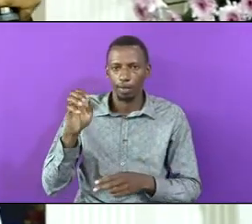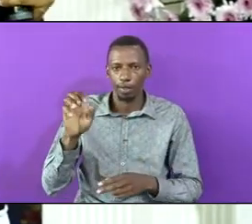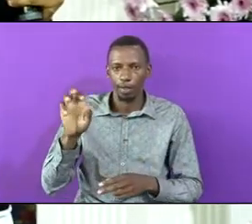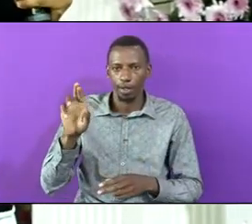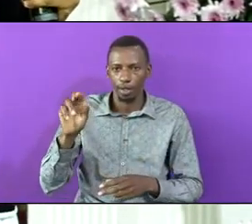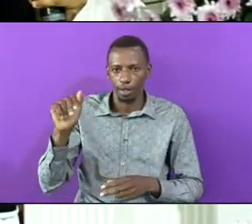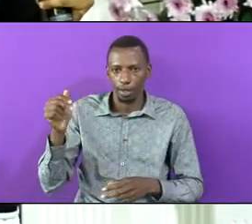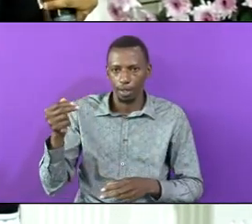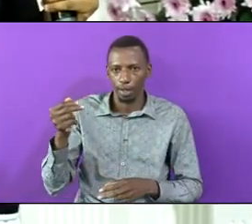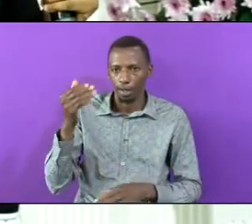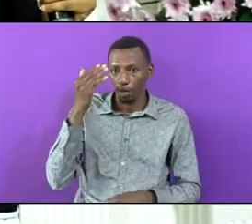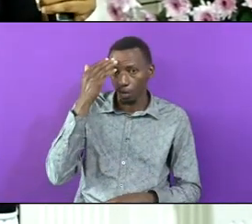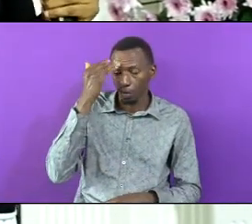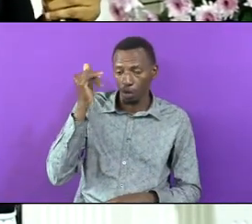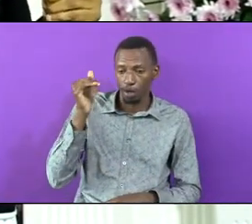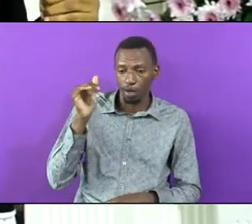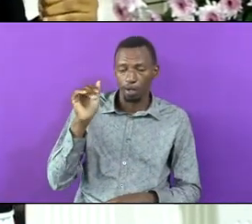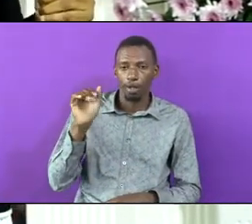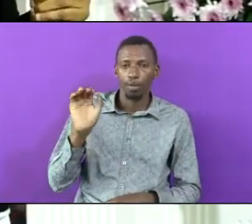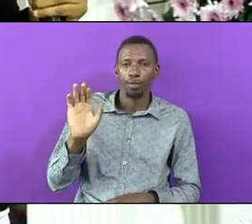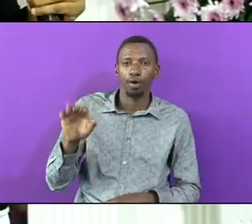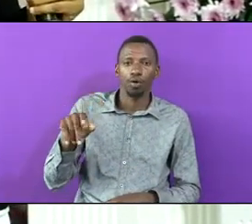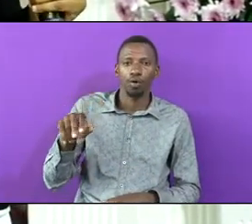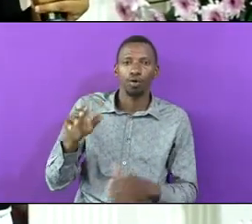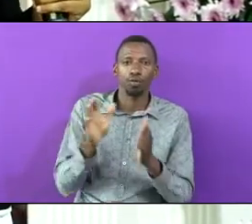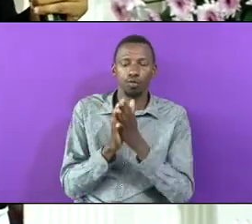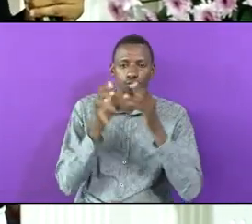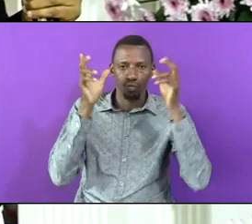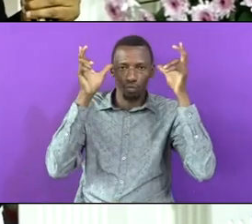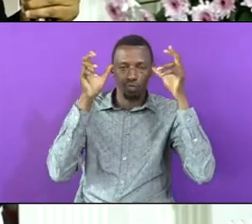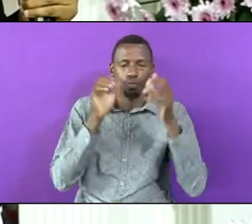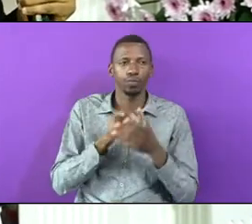Because Of His Work And